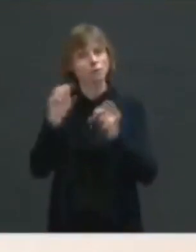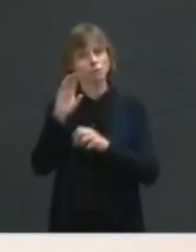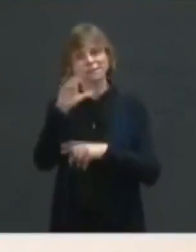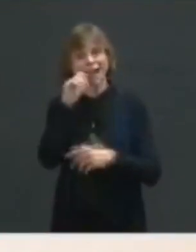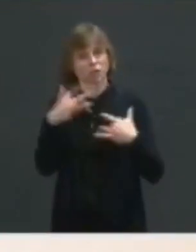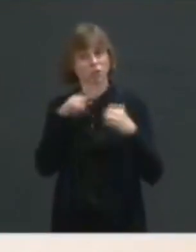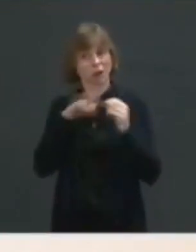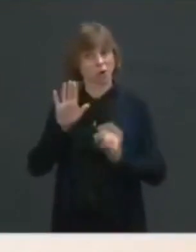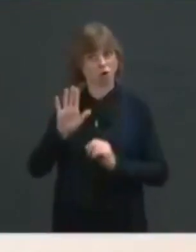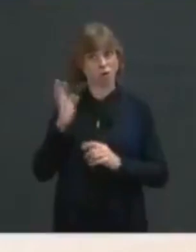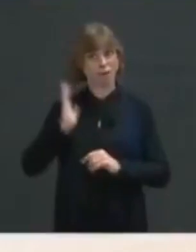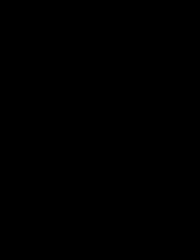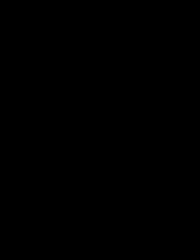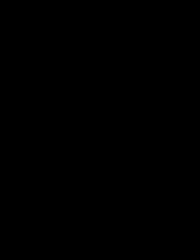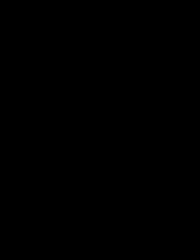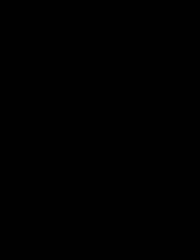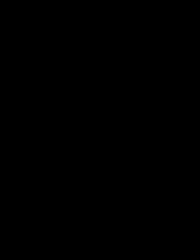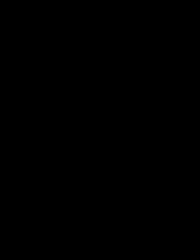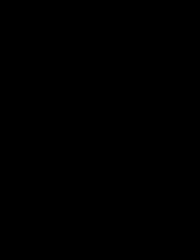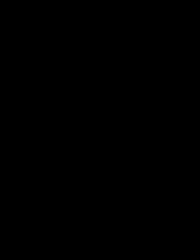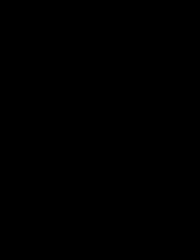I think I'll leave it at what I've said so far.